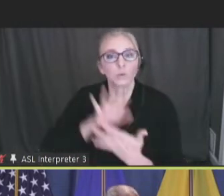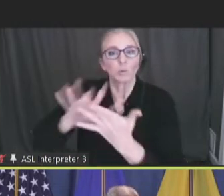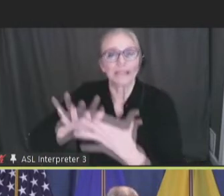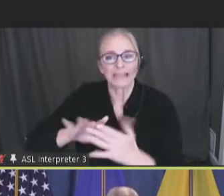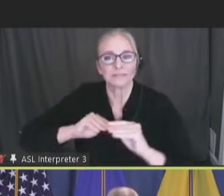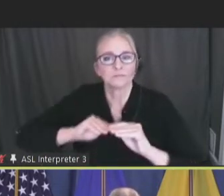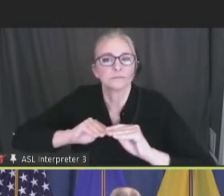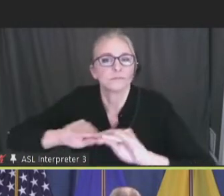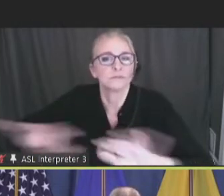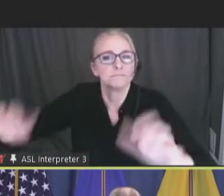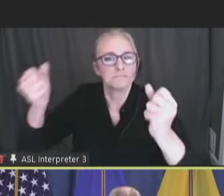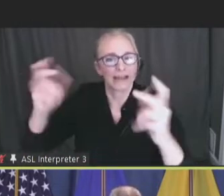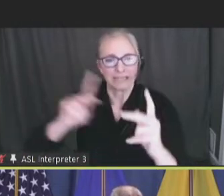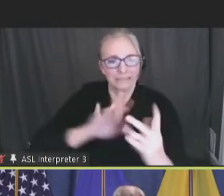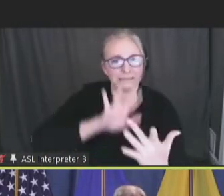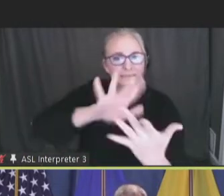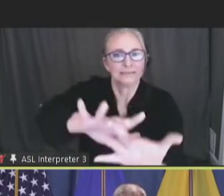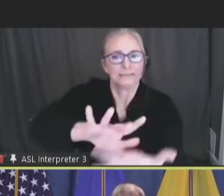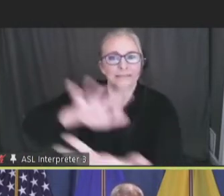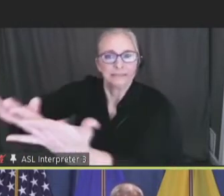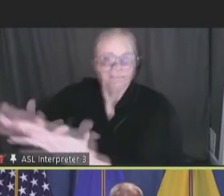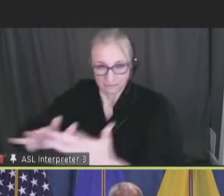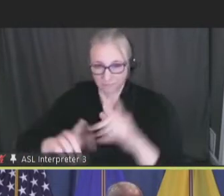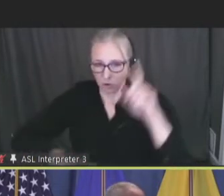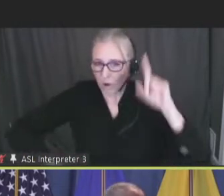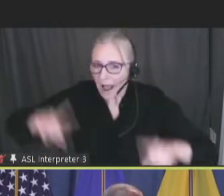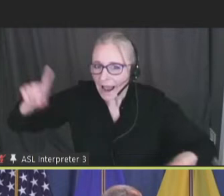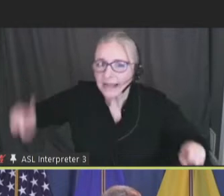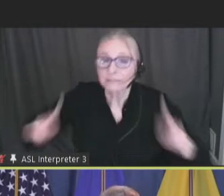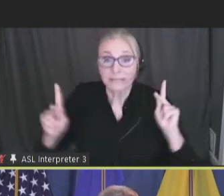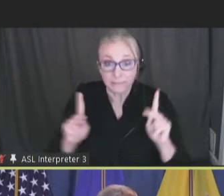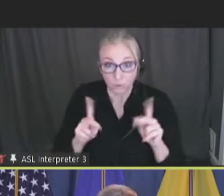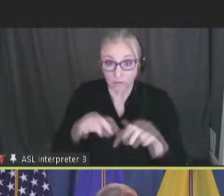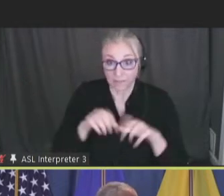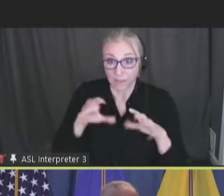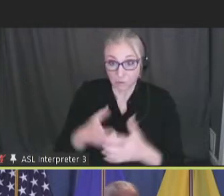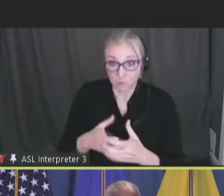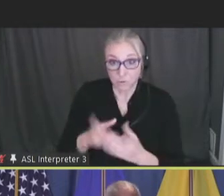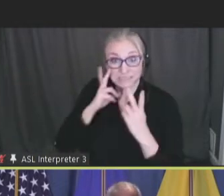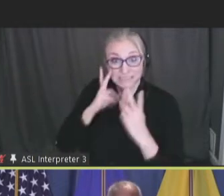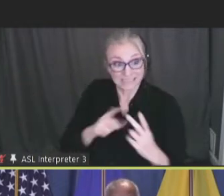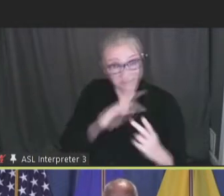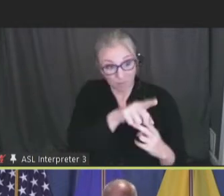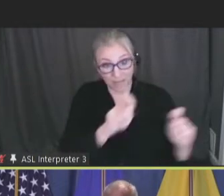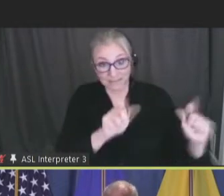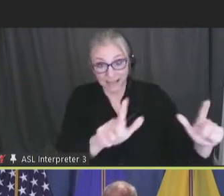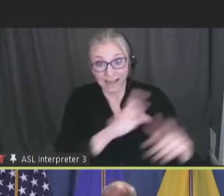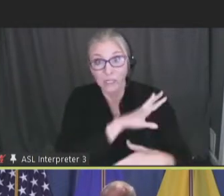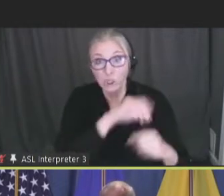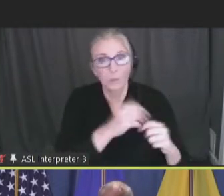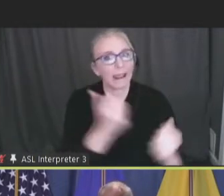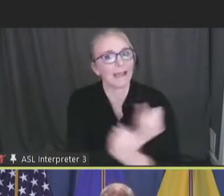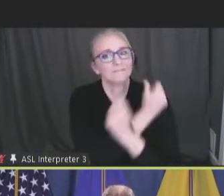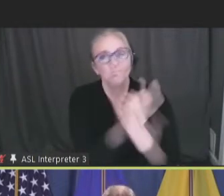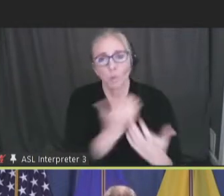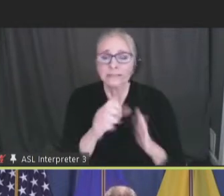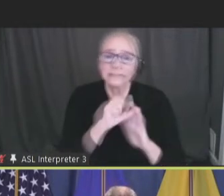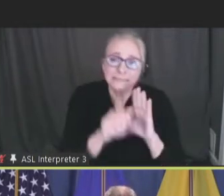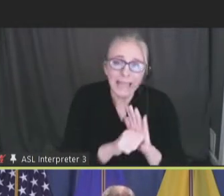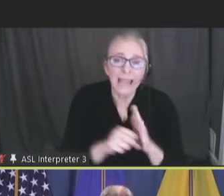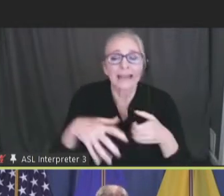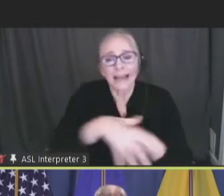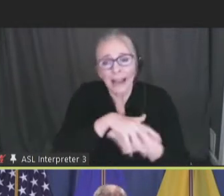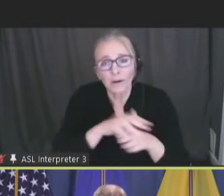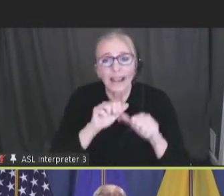diversity that exists in our populations. And as you might be able to see on this slide, it included everybody, state and area